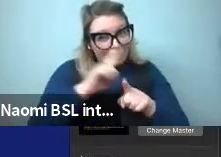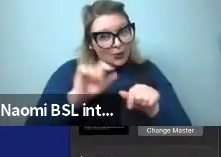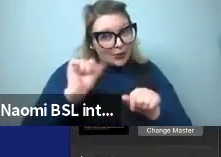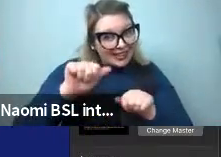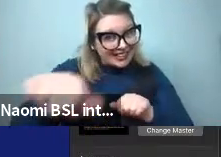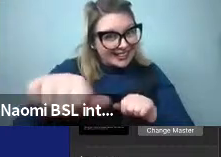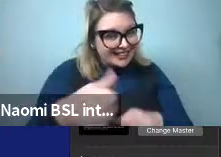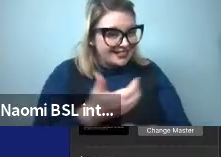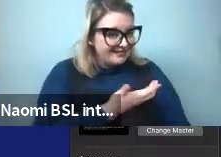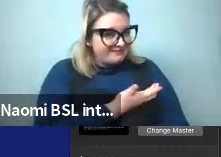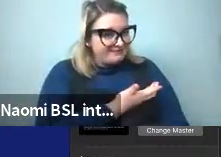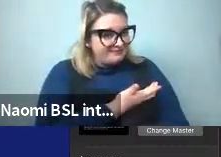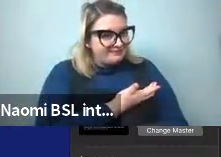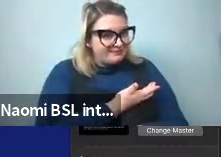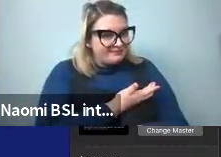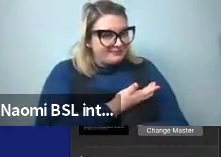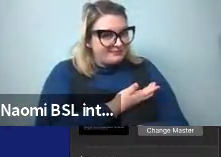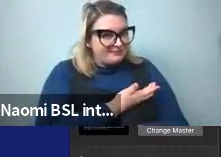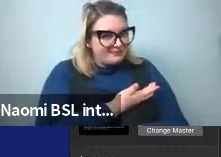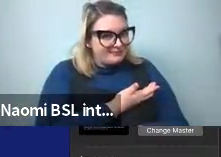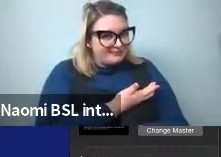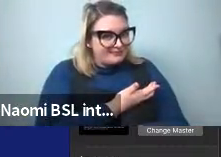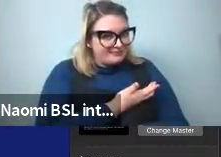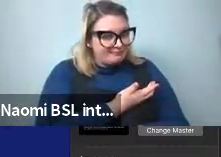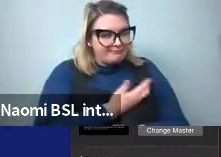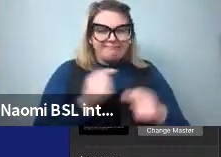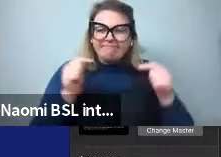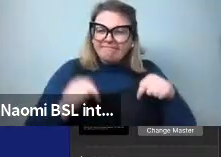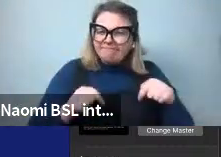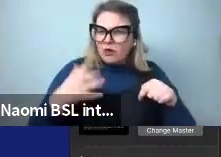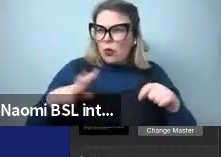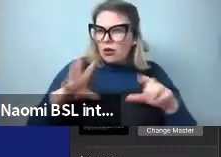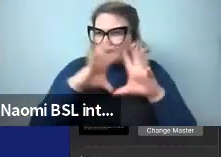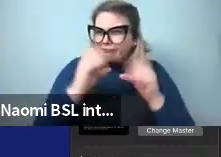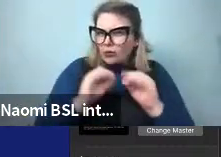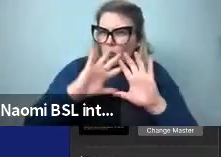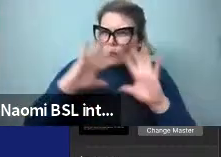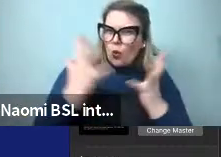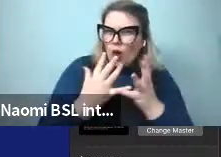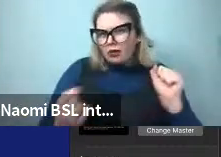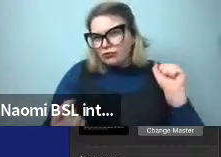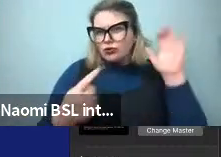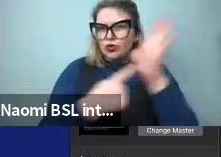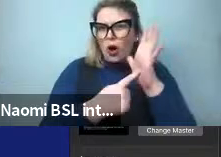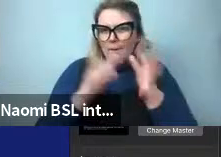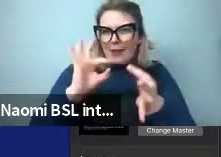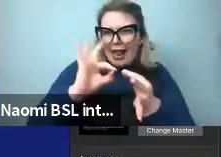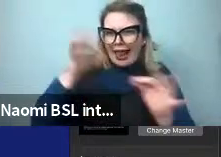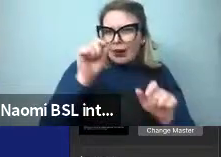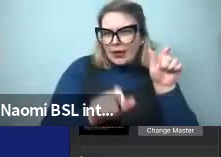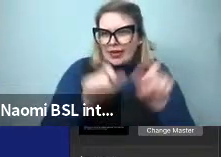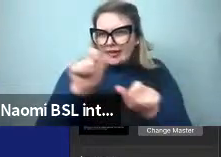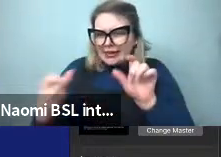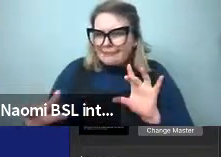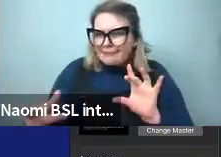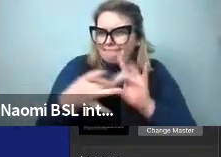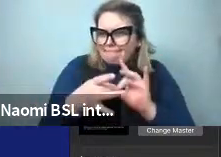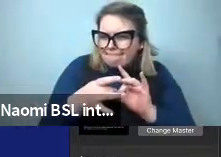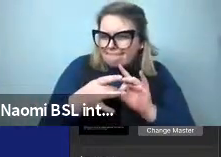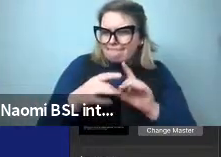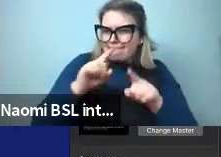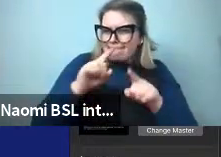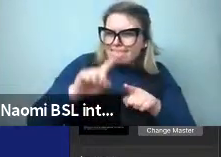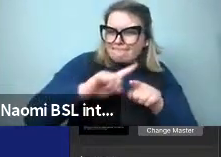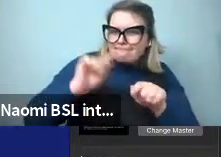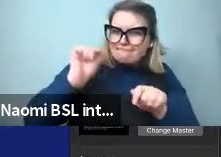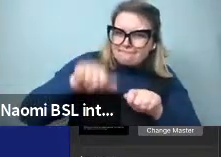idea here is that we really want to bring together leading linguists from all over the world, really, in a series of over a series of weeks to discuss